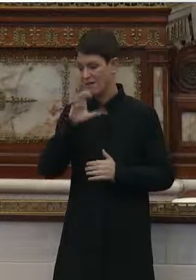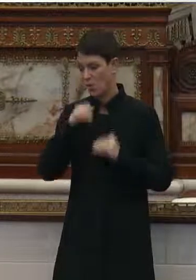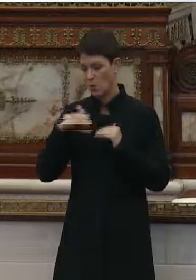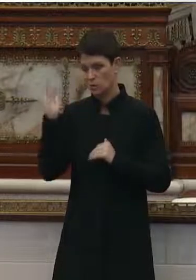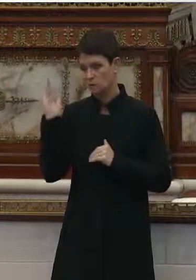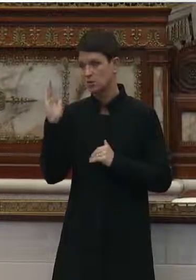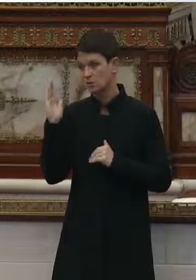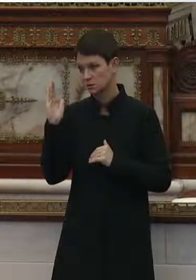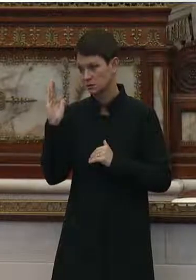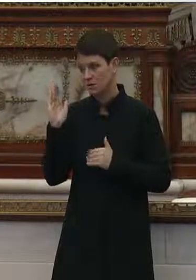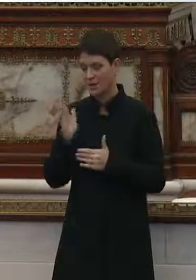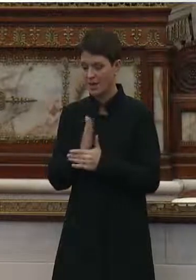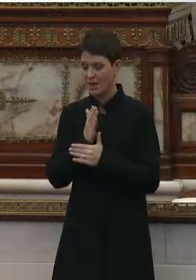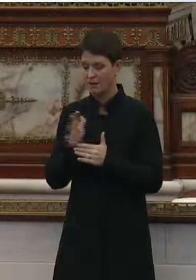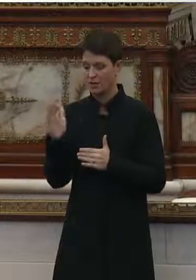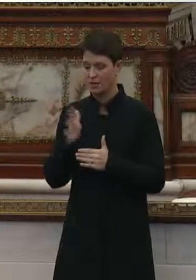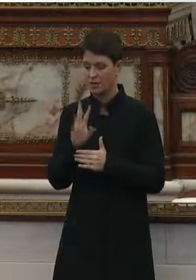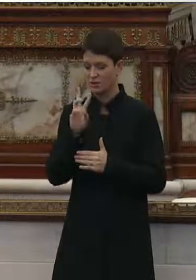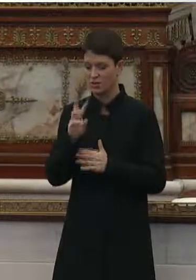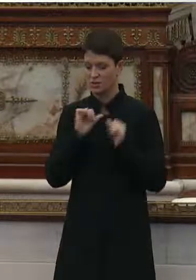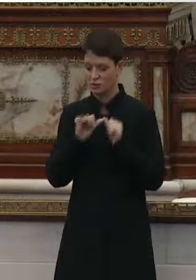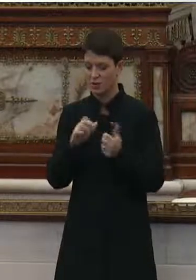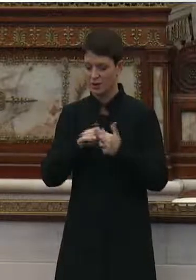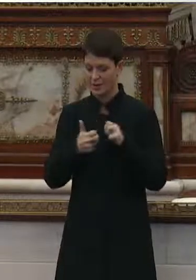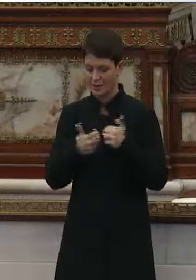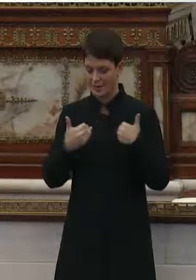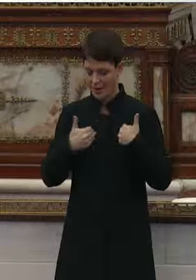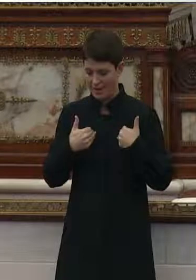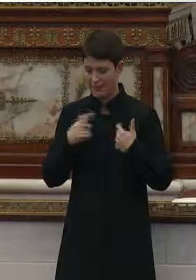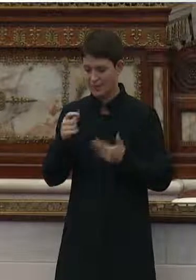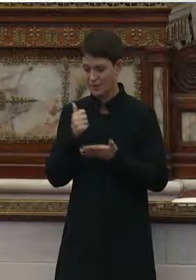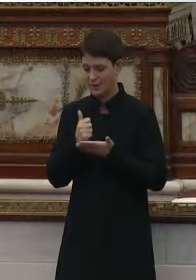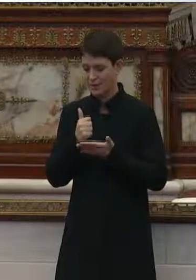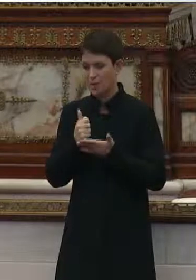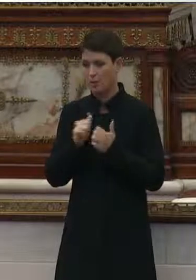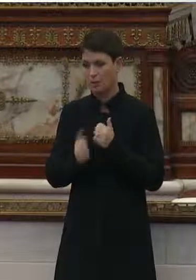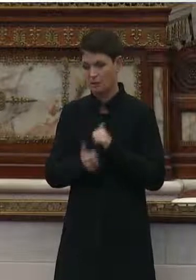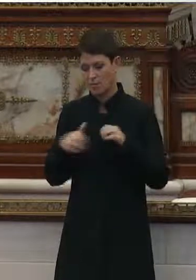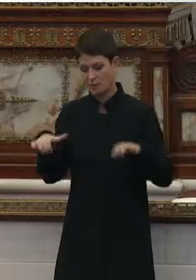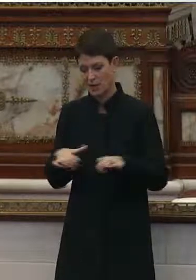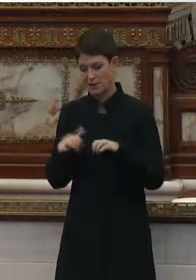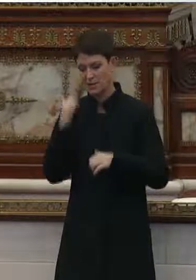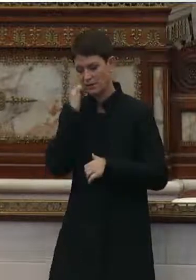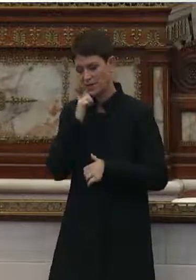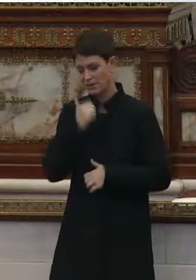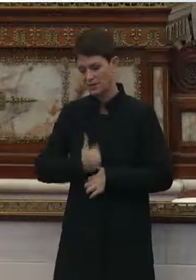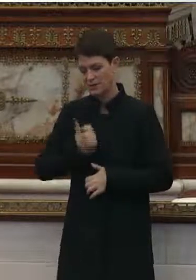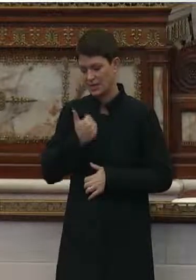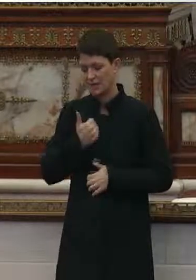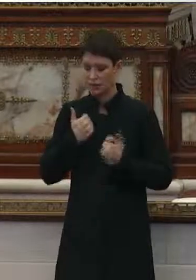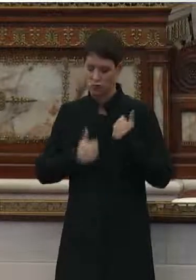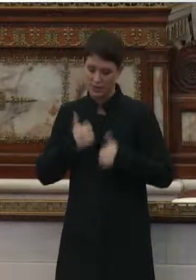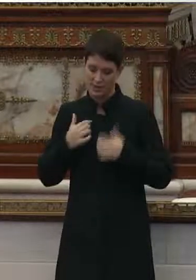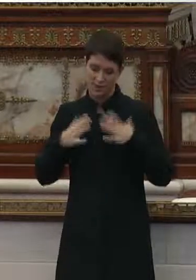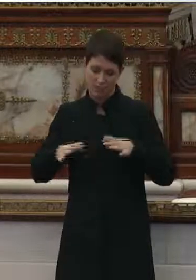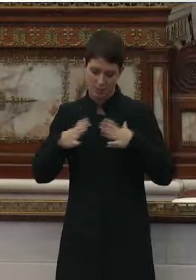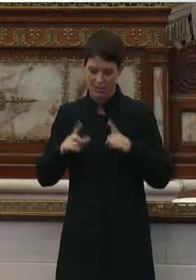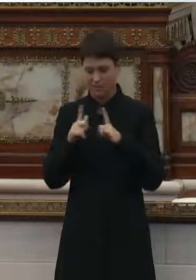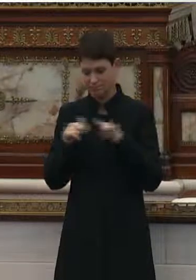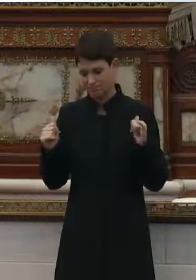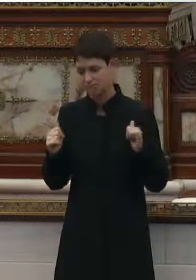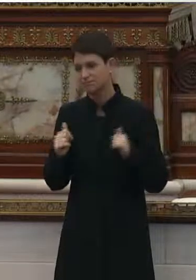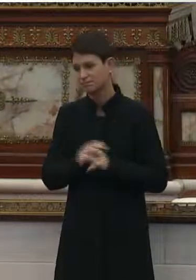They have an average of six chronic conditions, and they need assistance with most activities of daily living, such as dressing and bathing.